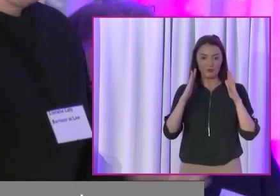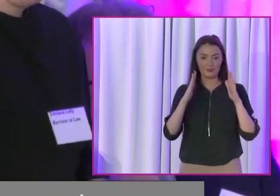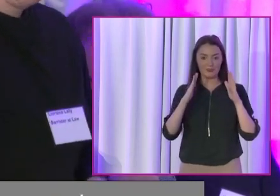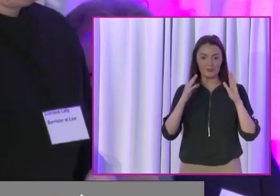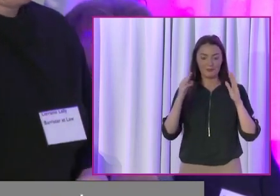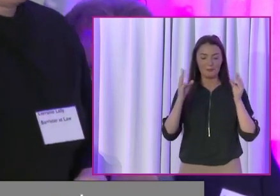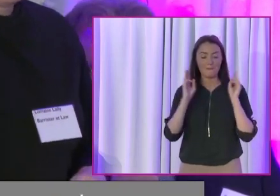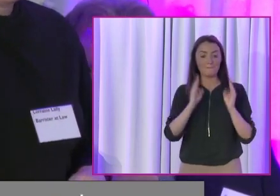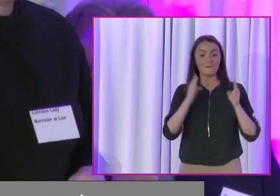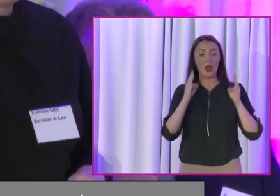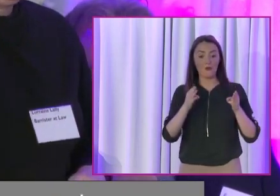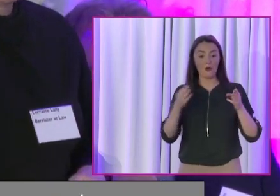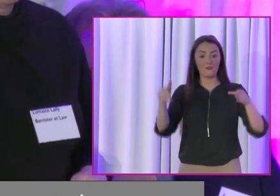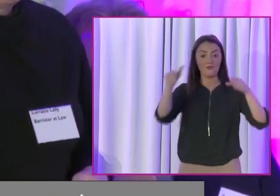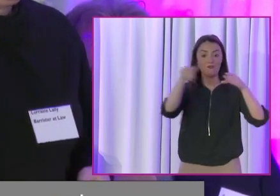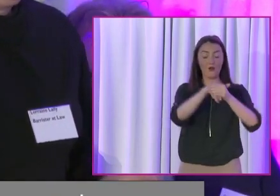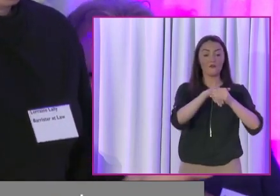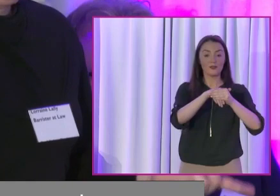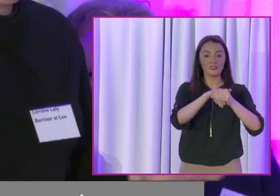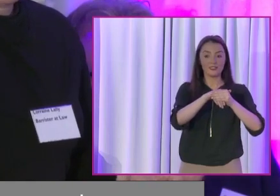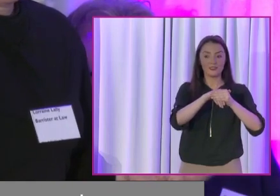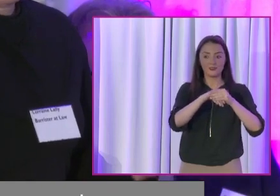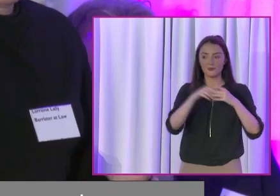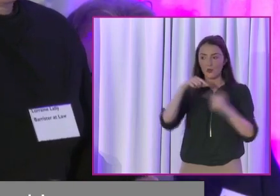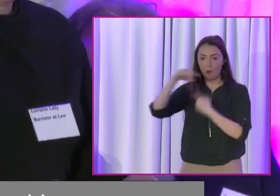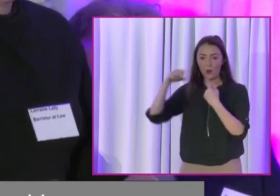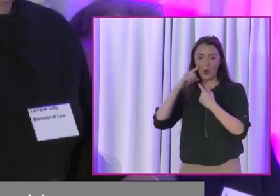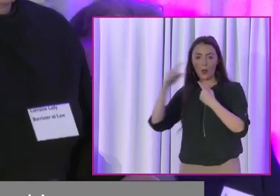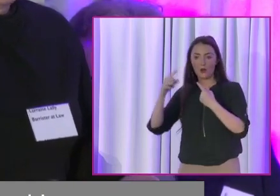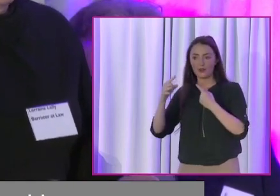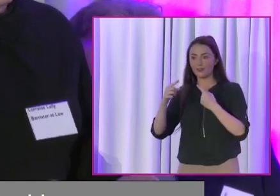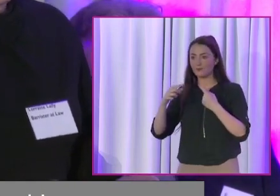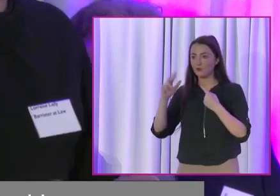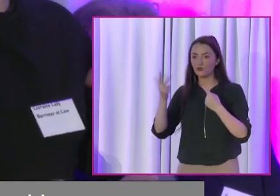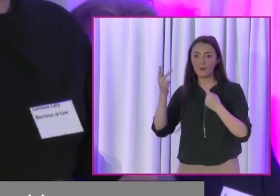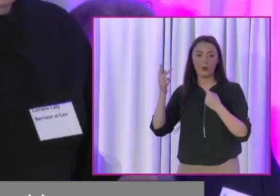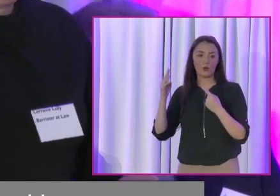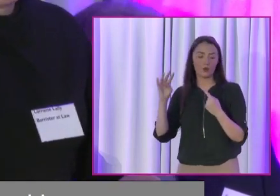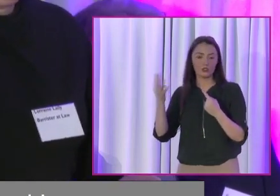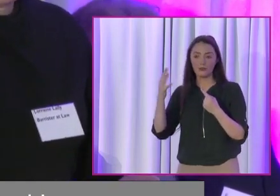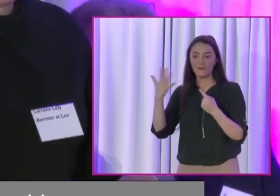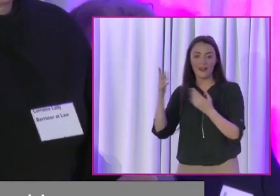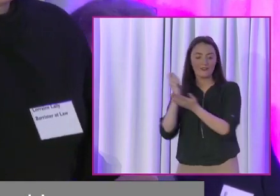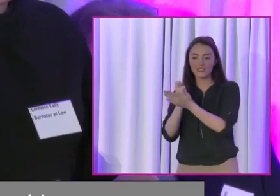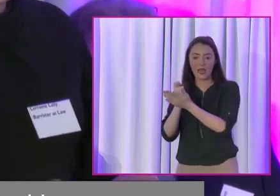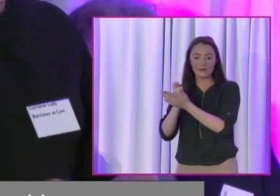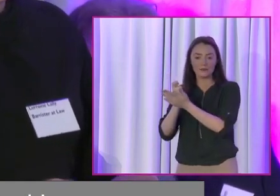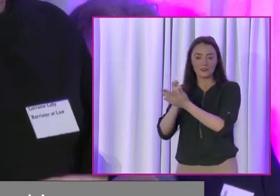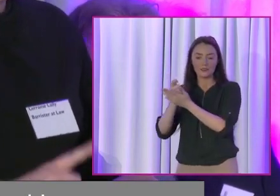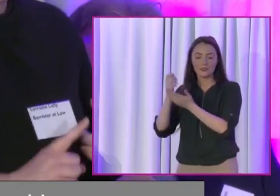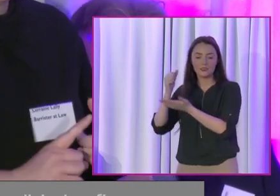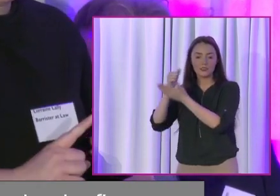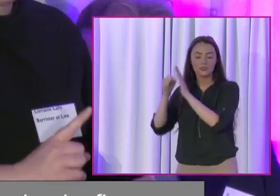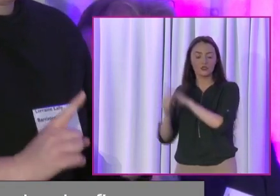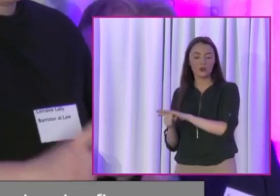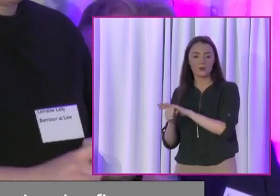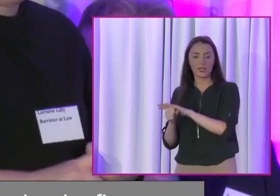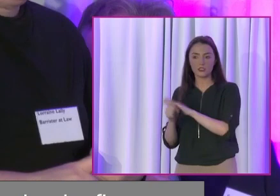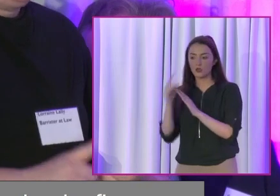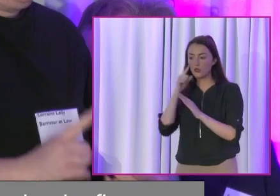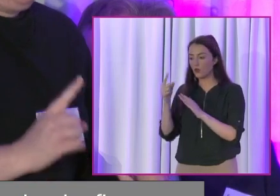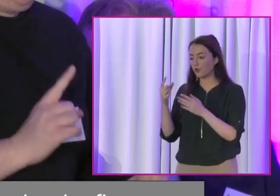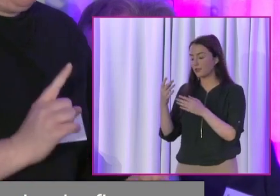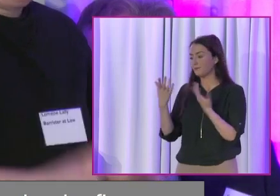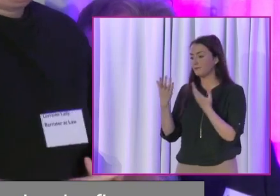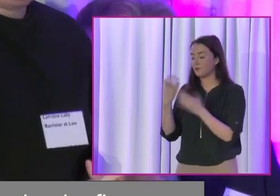and I heard talk there about double discrimination. We're looking at triple, quadruple, five times discrimination. So you're looking at children who have a